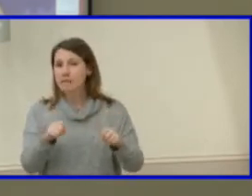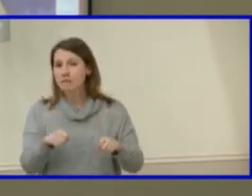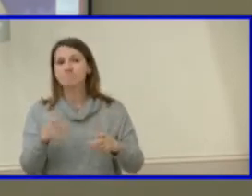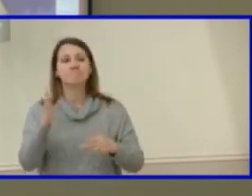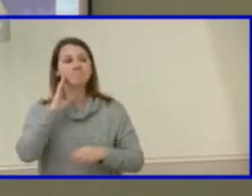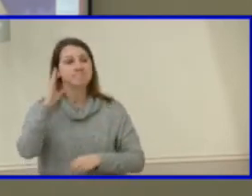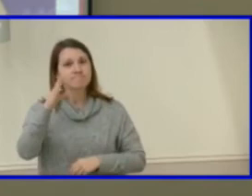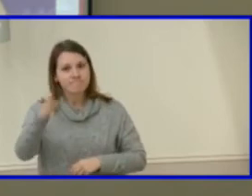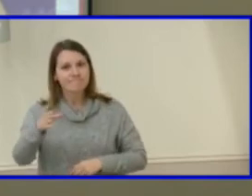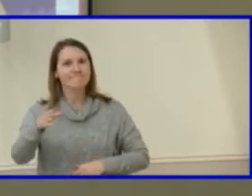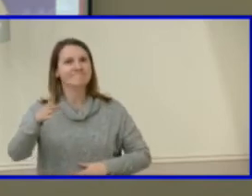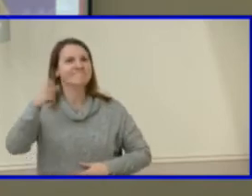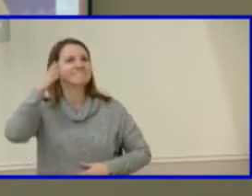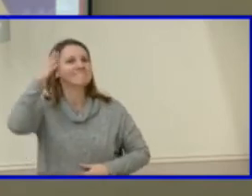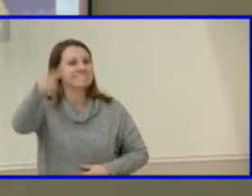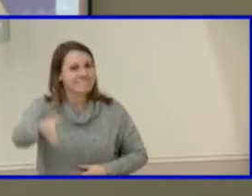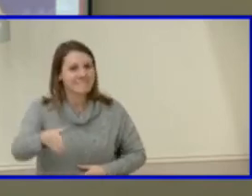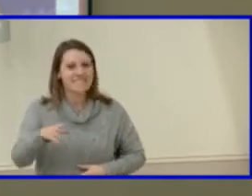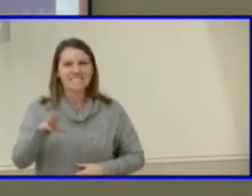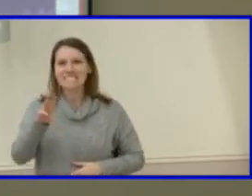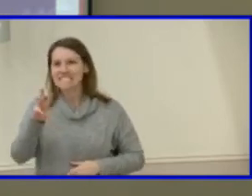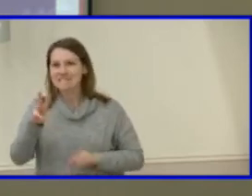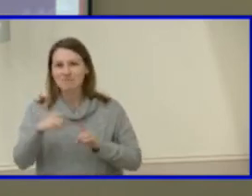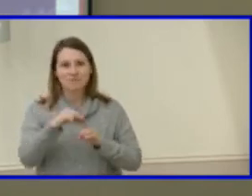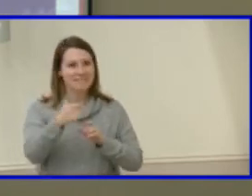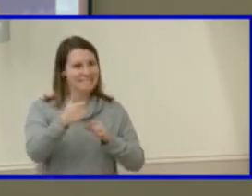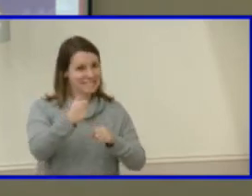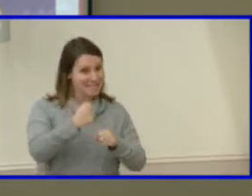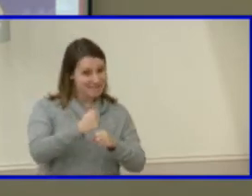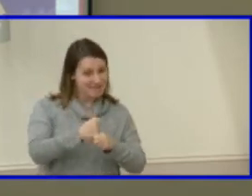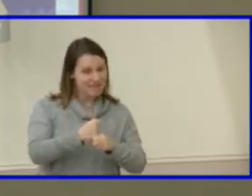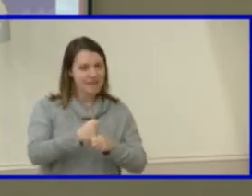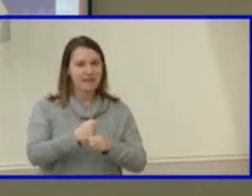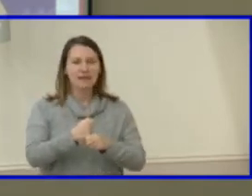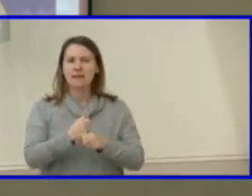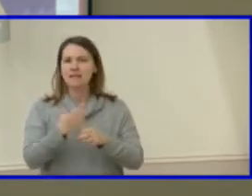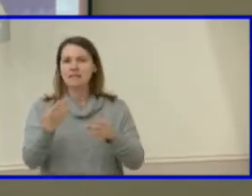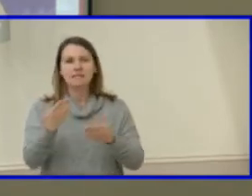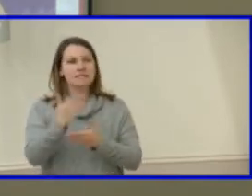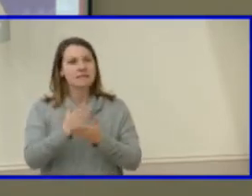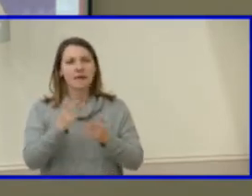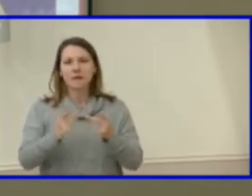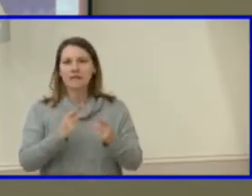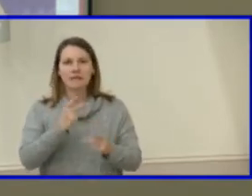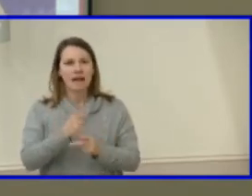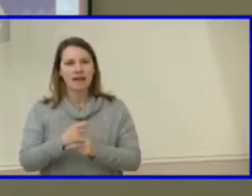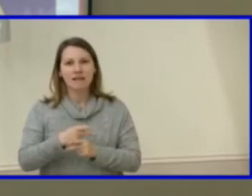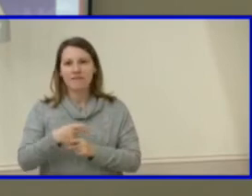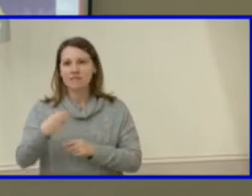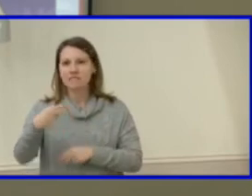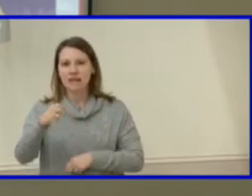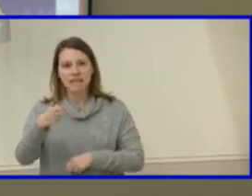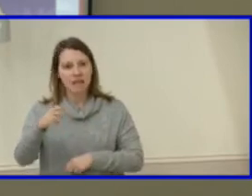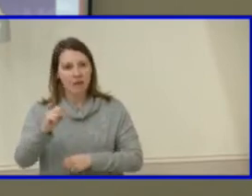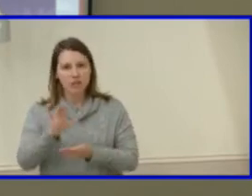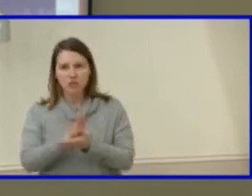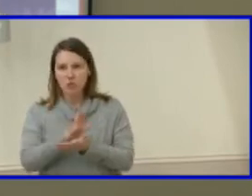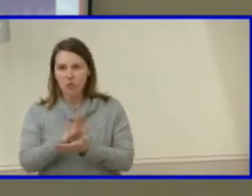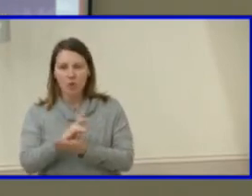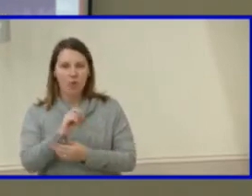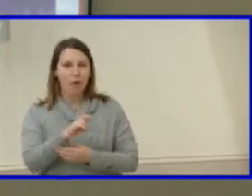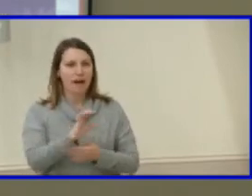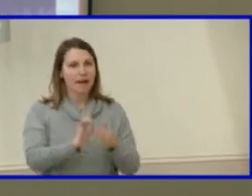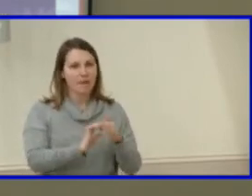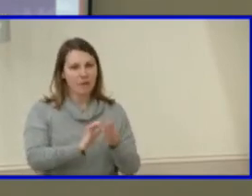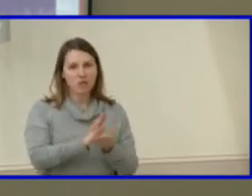at some point six ten years something like that um some sort of secondary school and an elementary school there that we